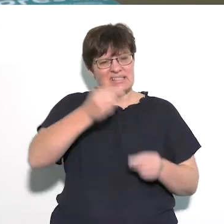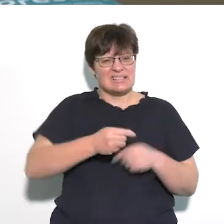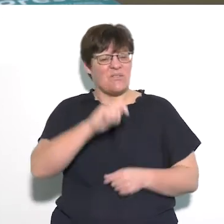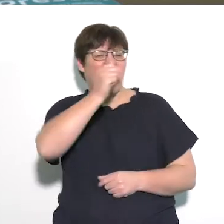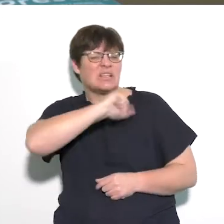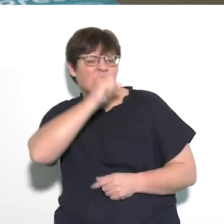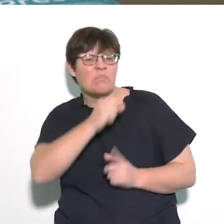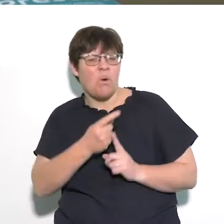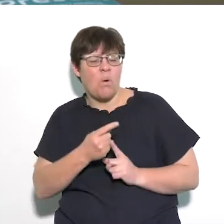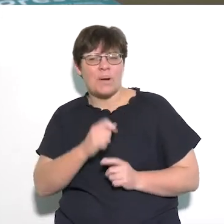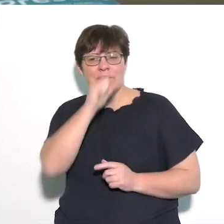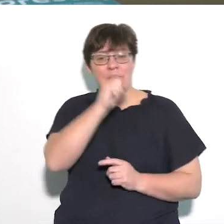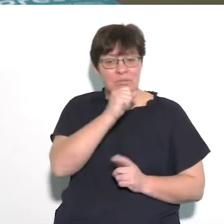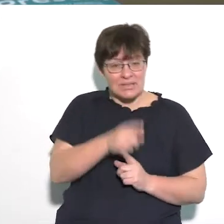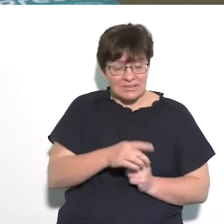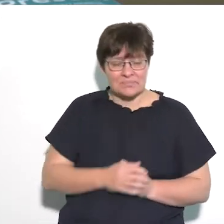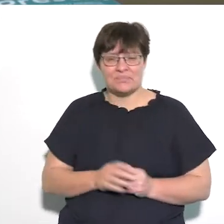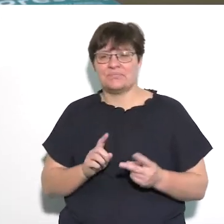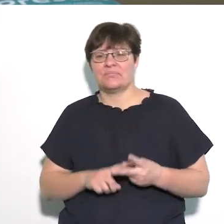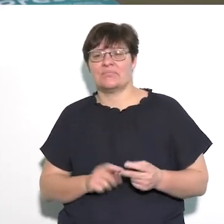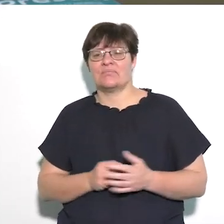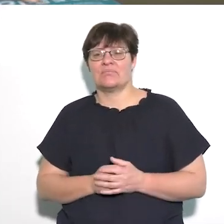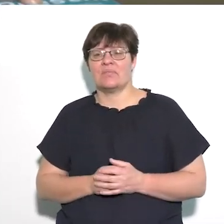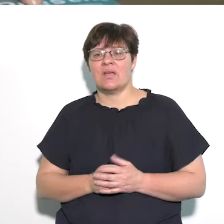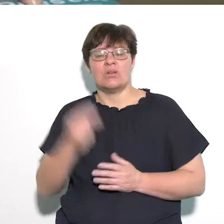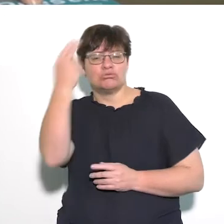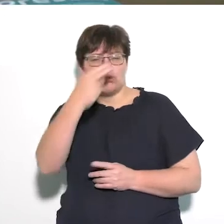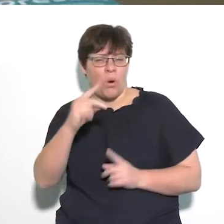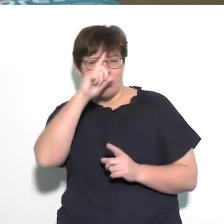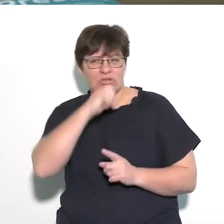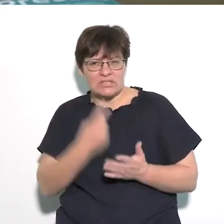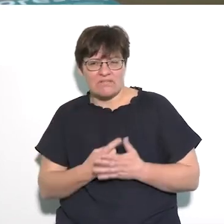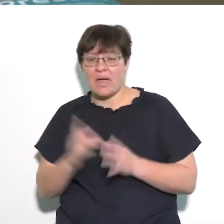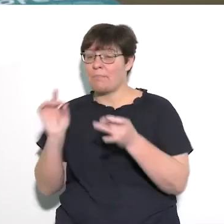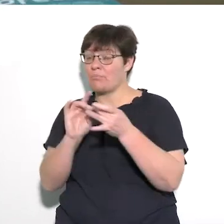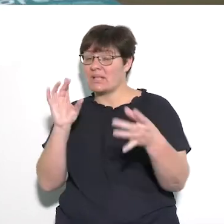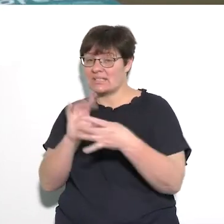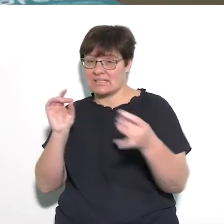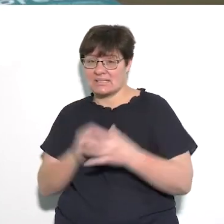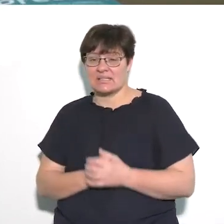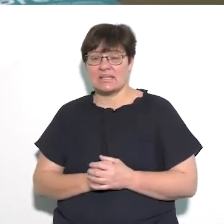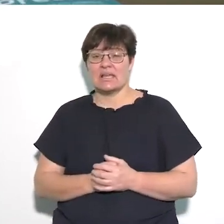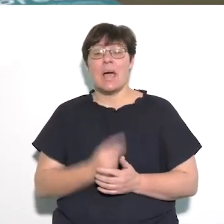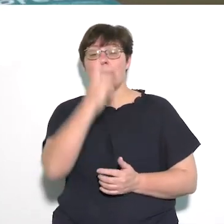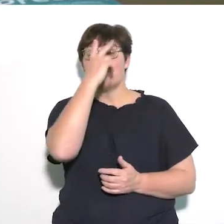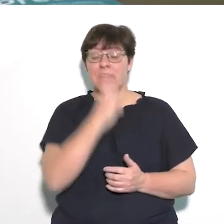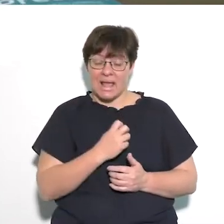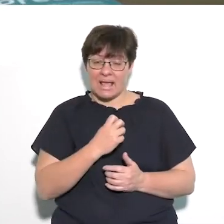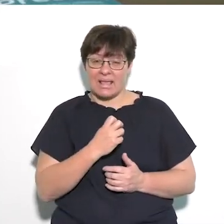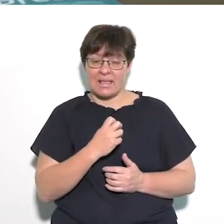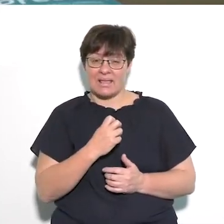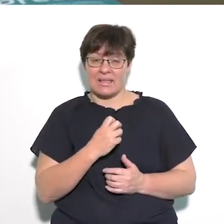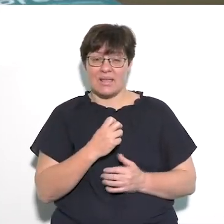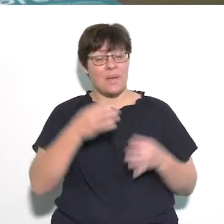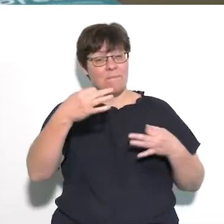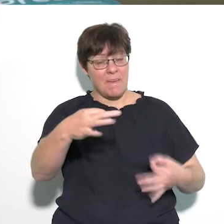either print off the internet or you could draw them yourself, some press stick, some black paper and strips